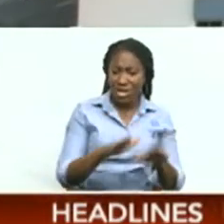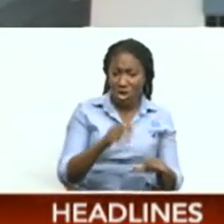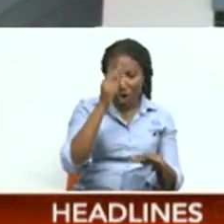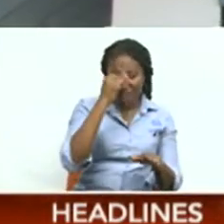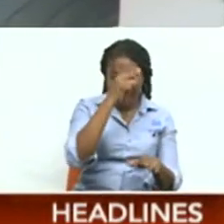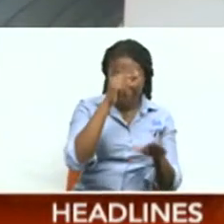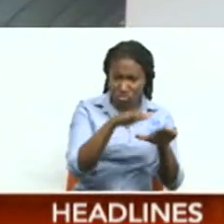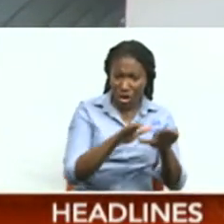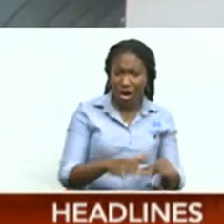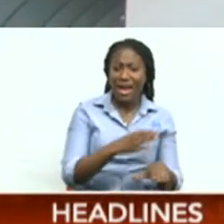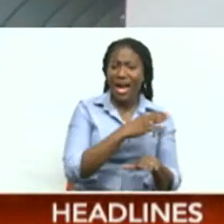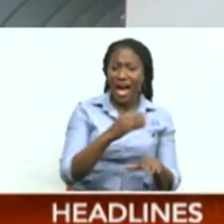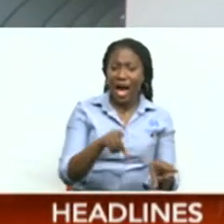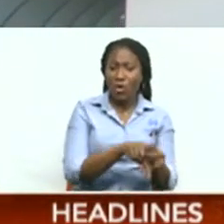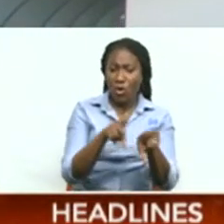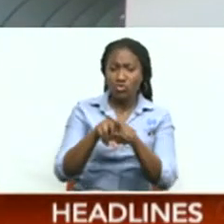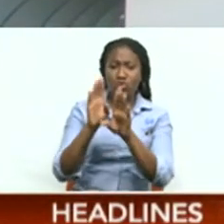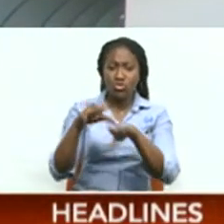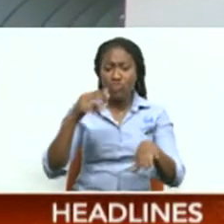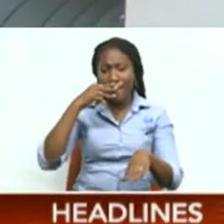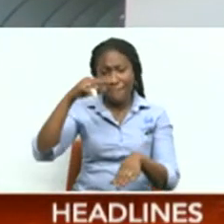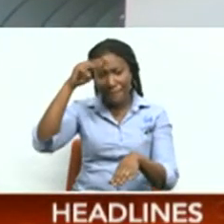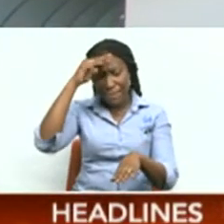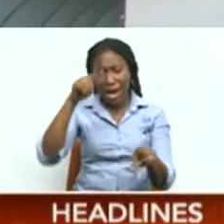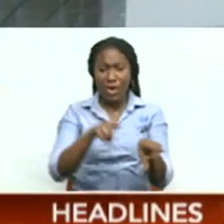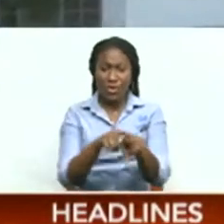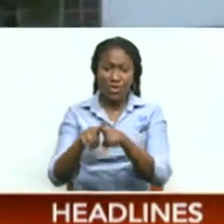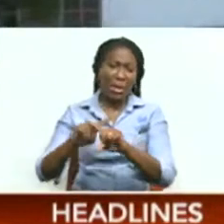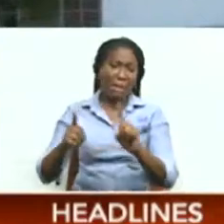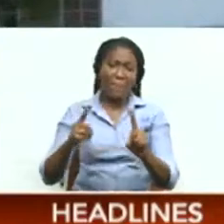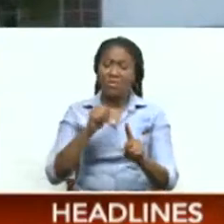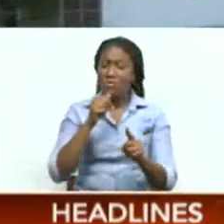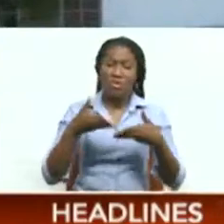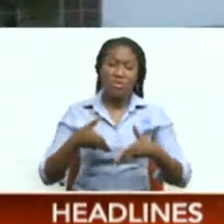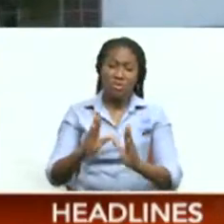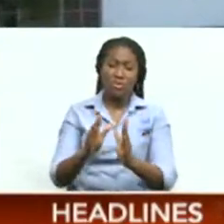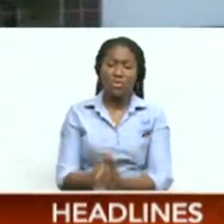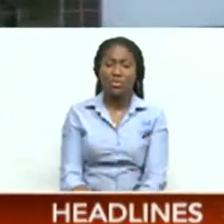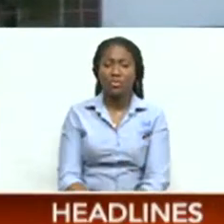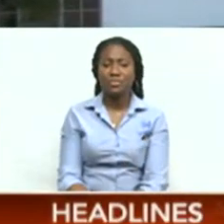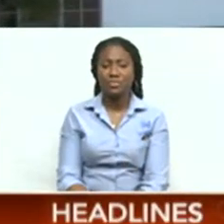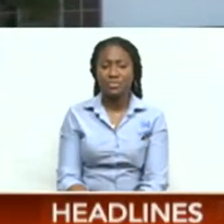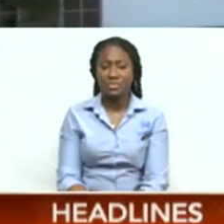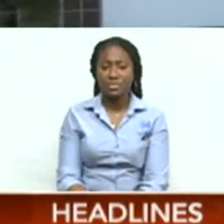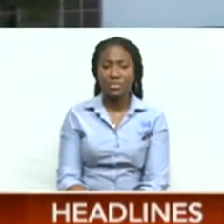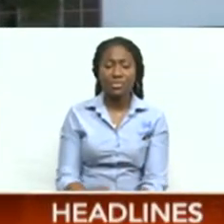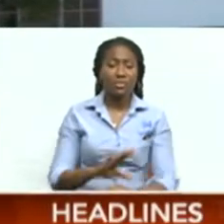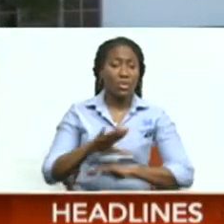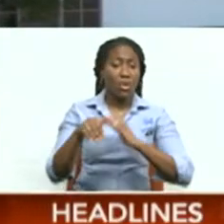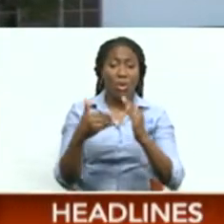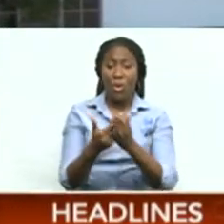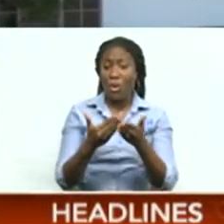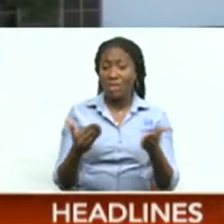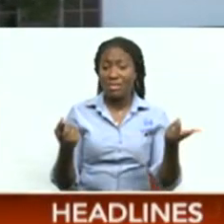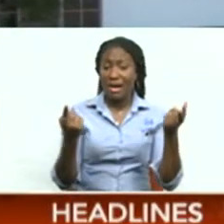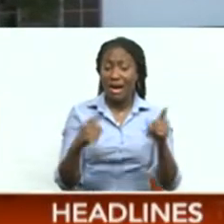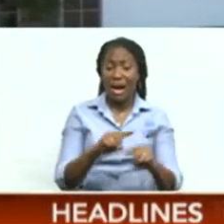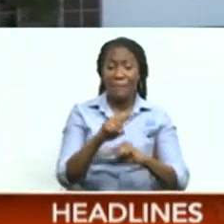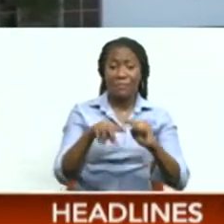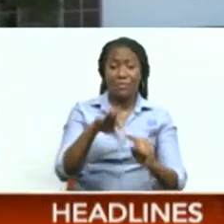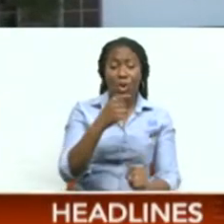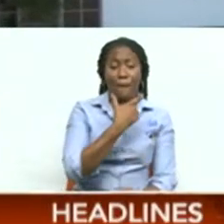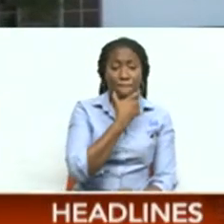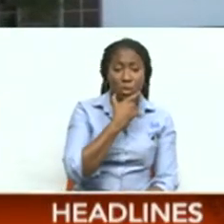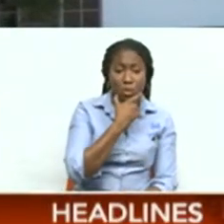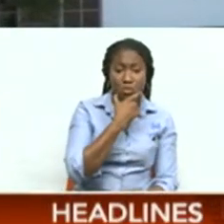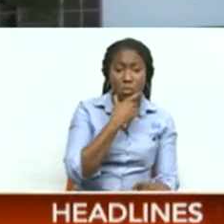separate from others, a request he said that was denied. With all that's been happening with the Matoura family since the discovery of skeletal remains at